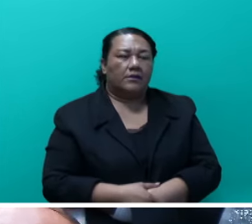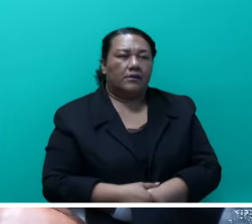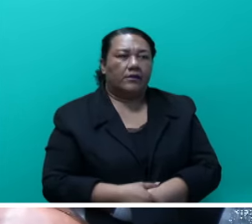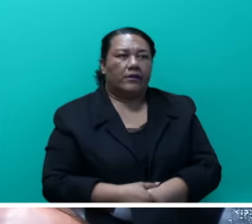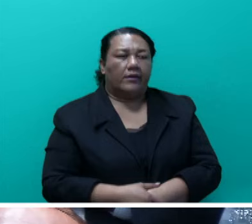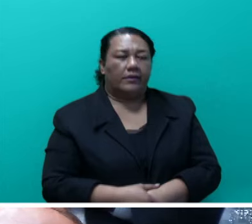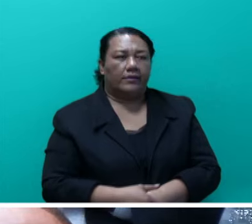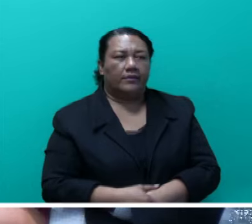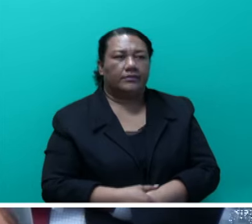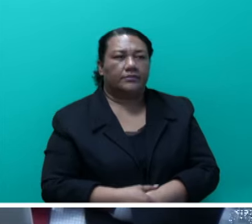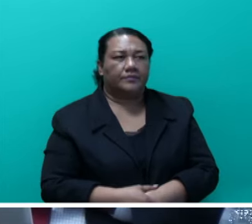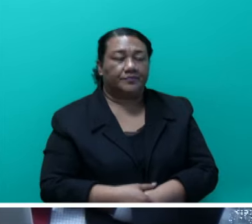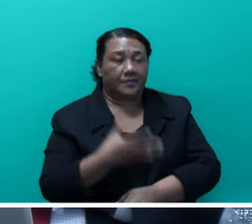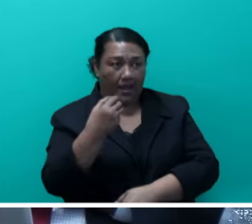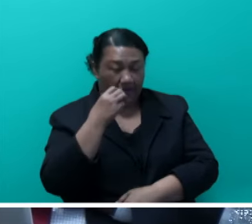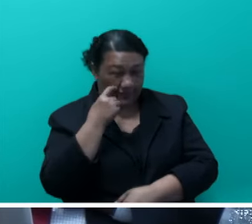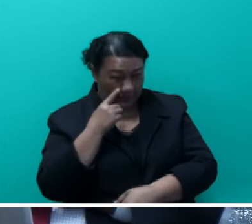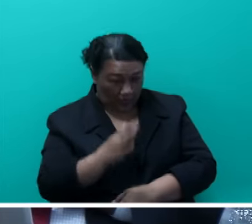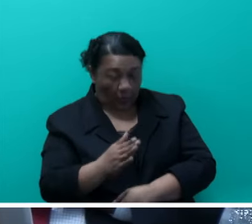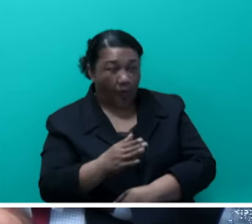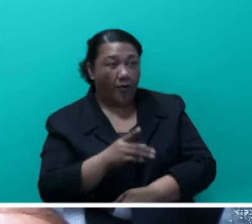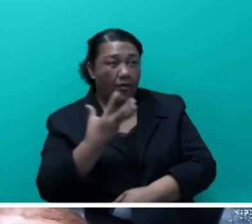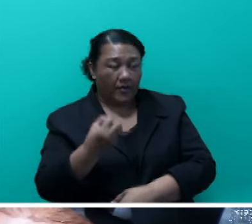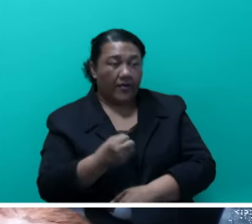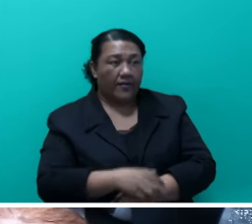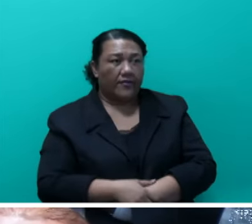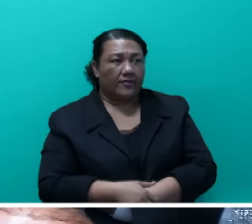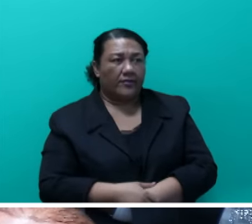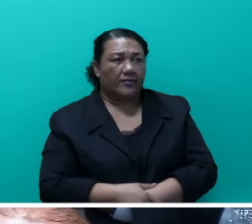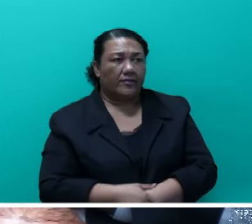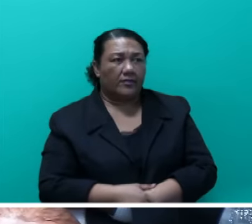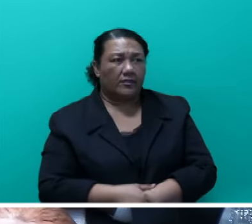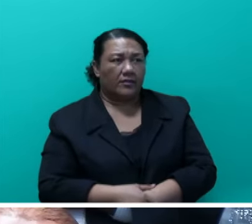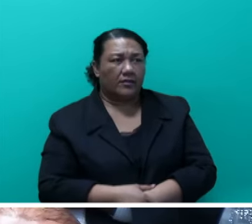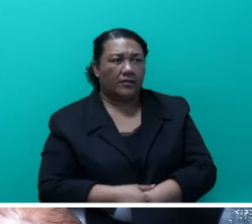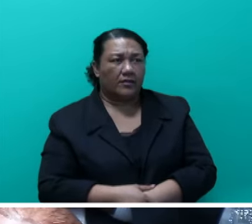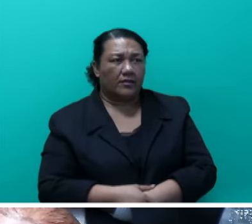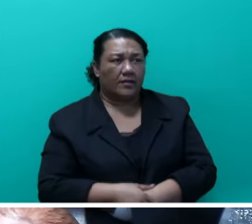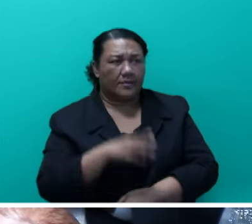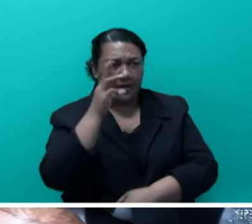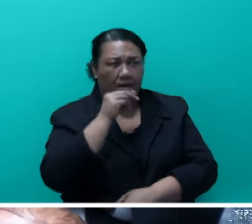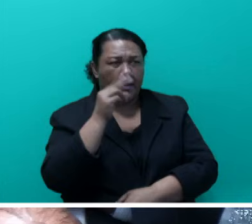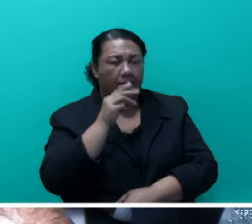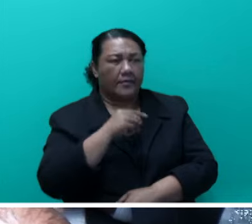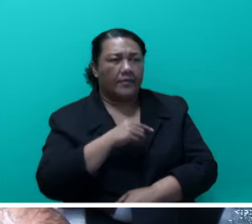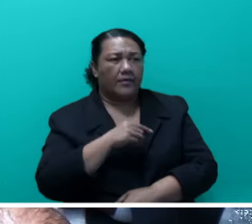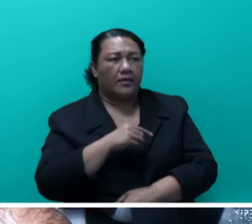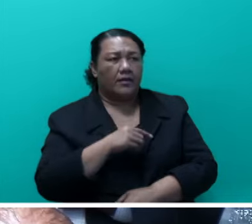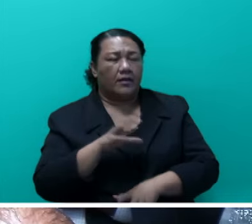Perhaps in the course of that, in their raids, they have been able to capture